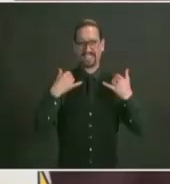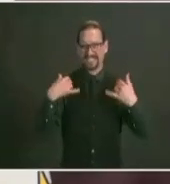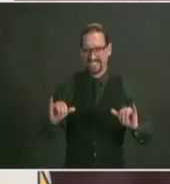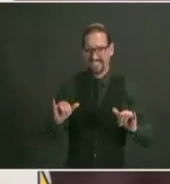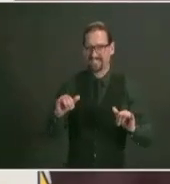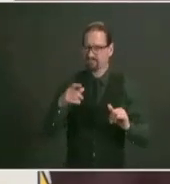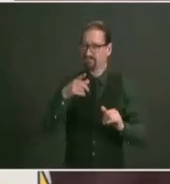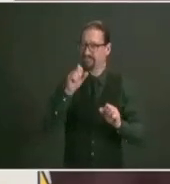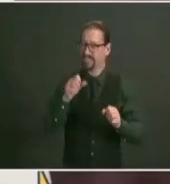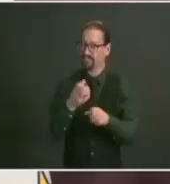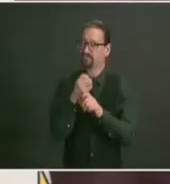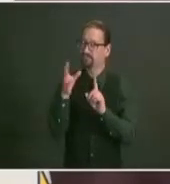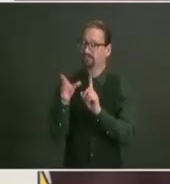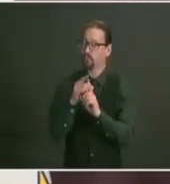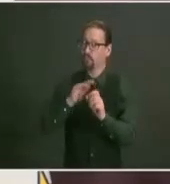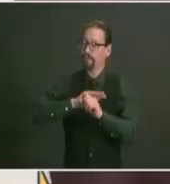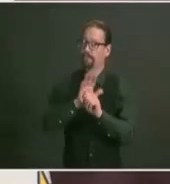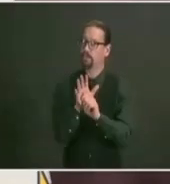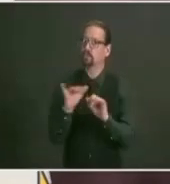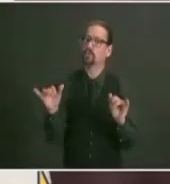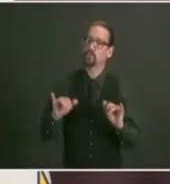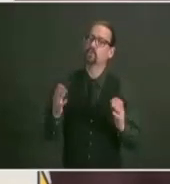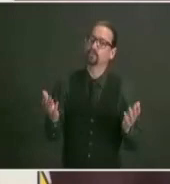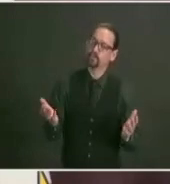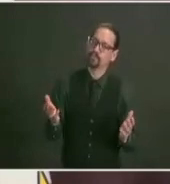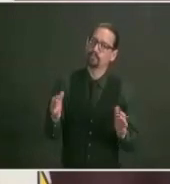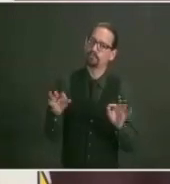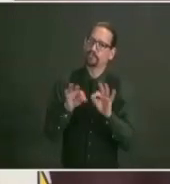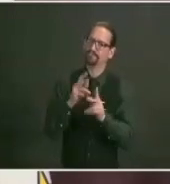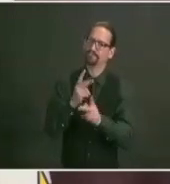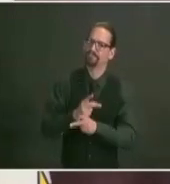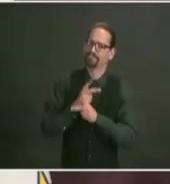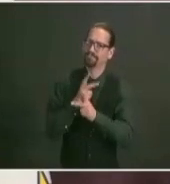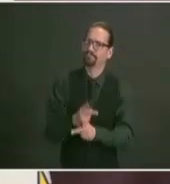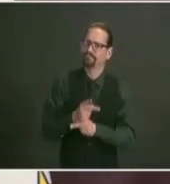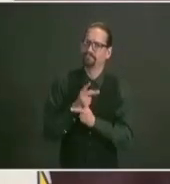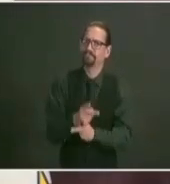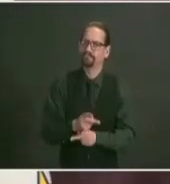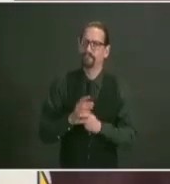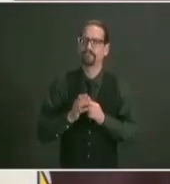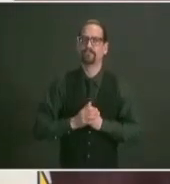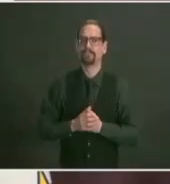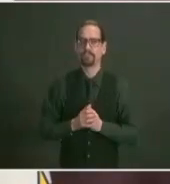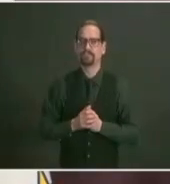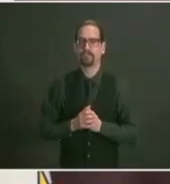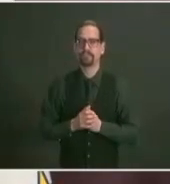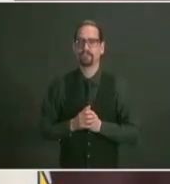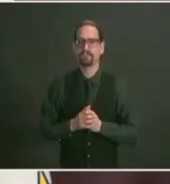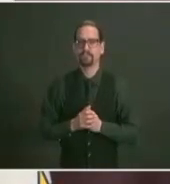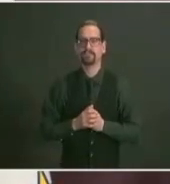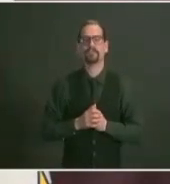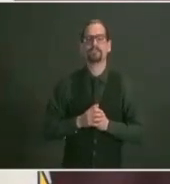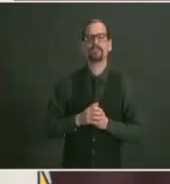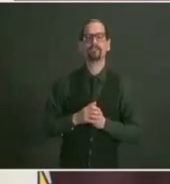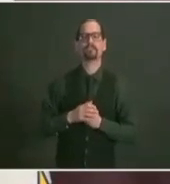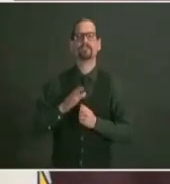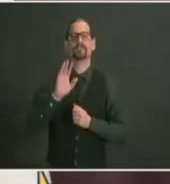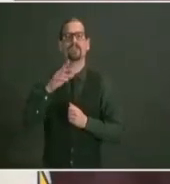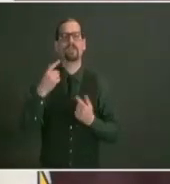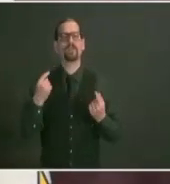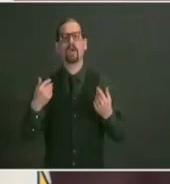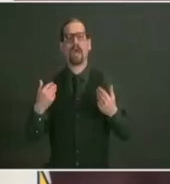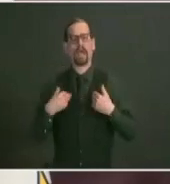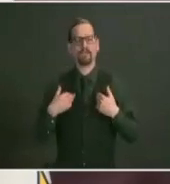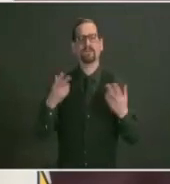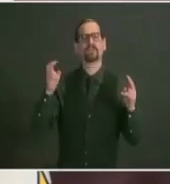that we continue to have tools at our ready to help us to combat that